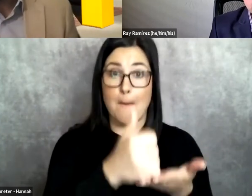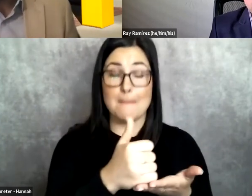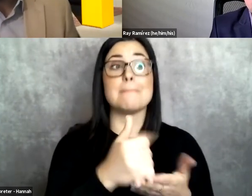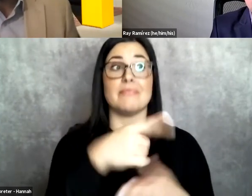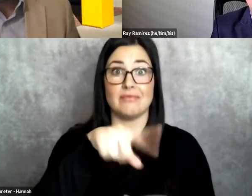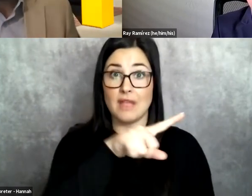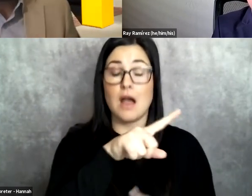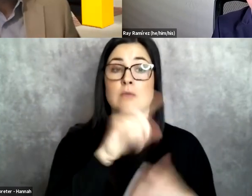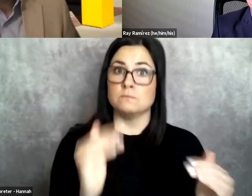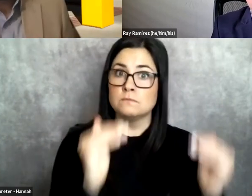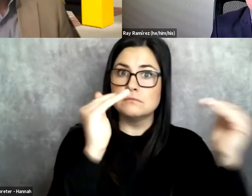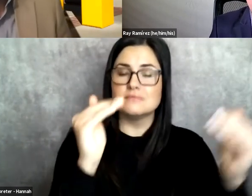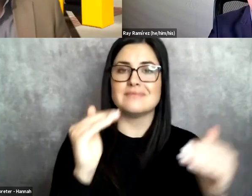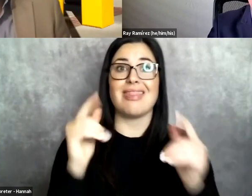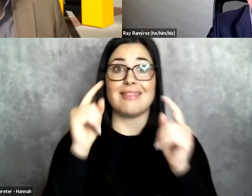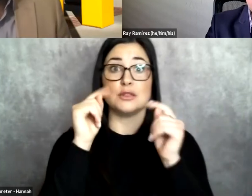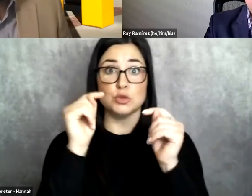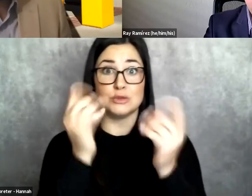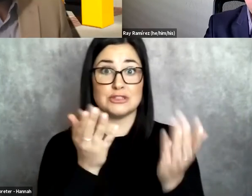Tutorial services are for scholars.